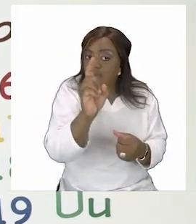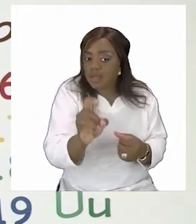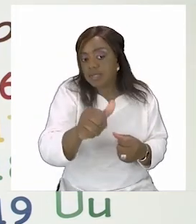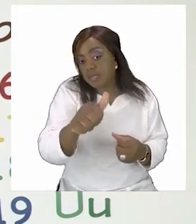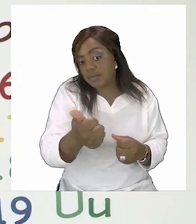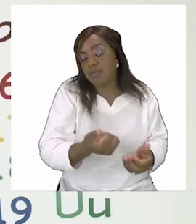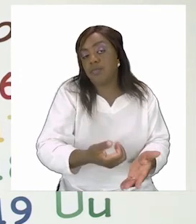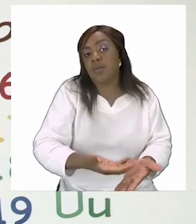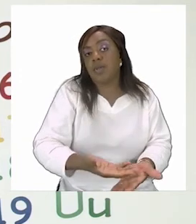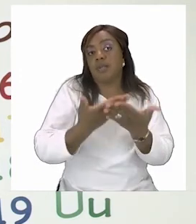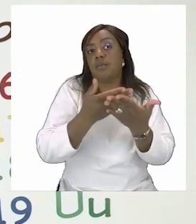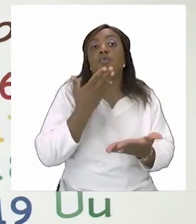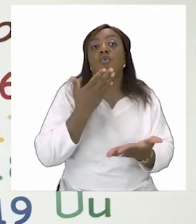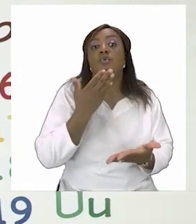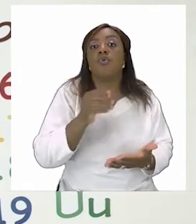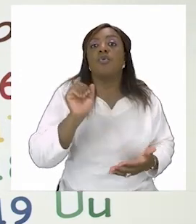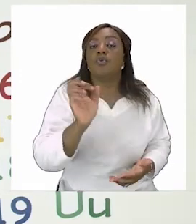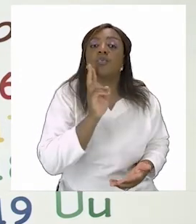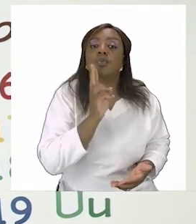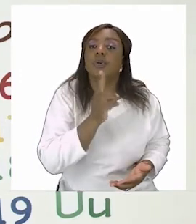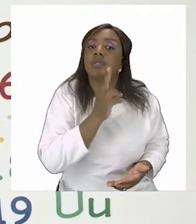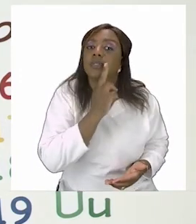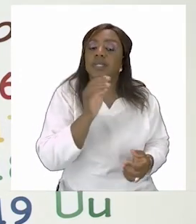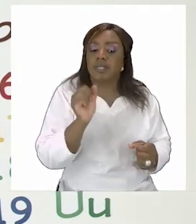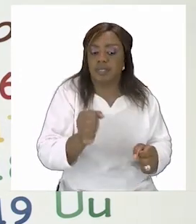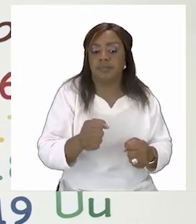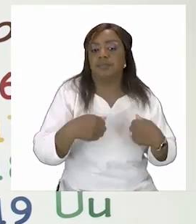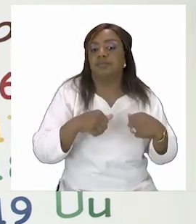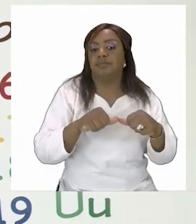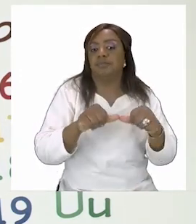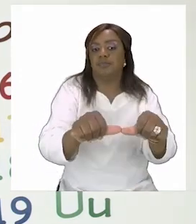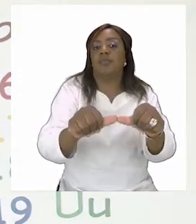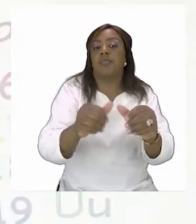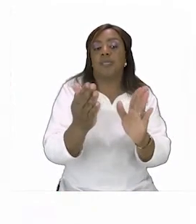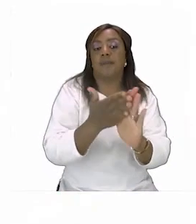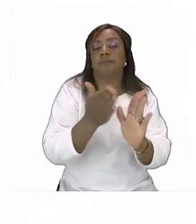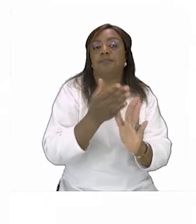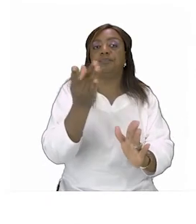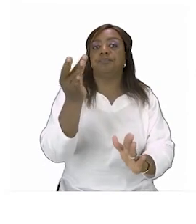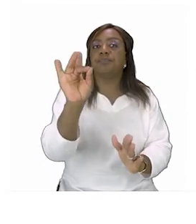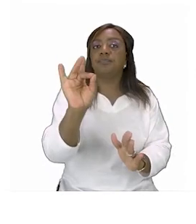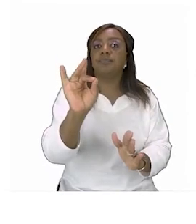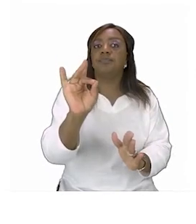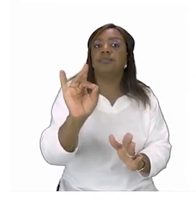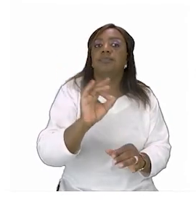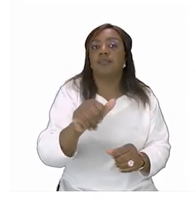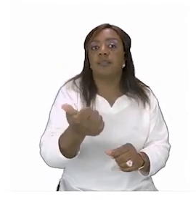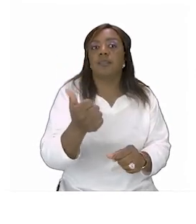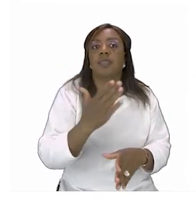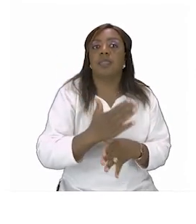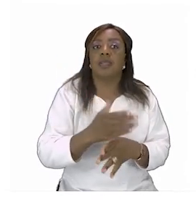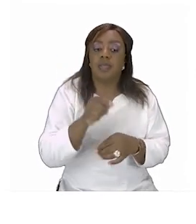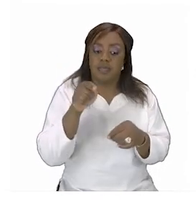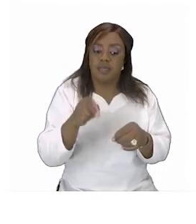help you now let us turn to page 8 for our next exercise on page